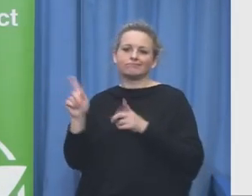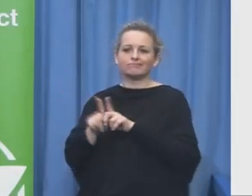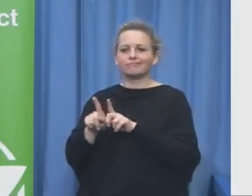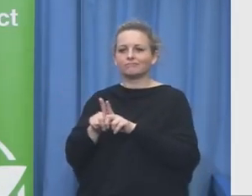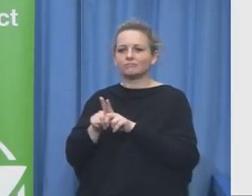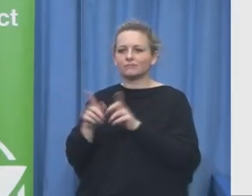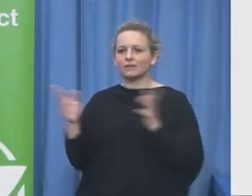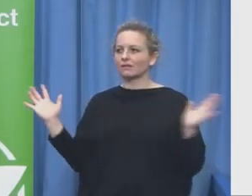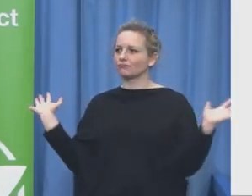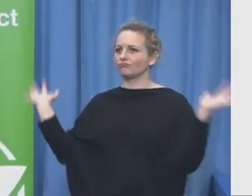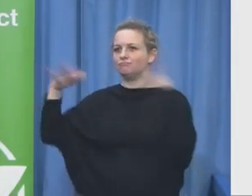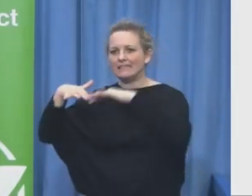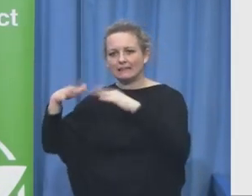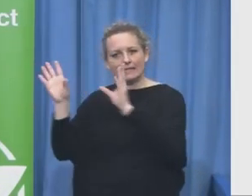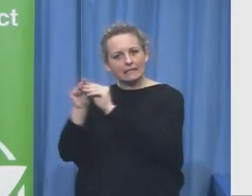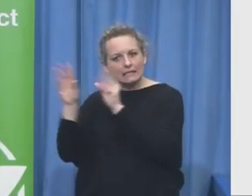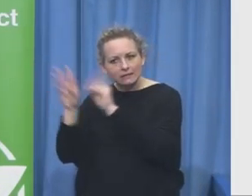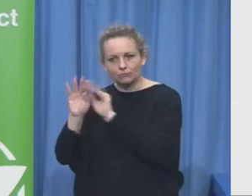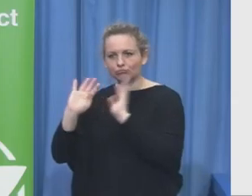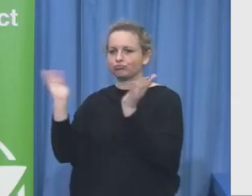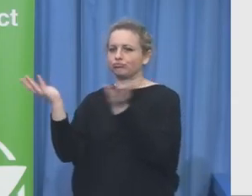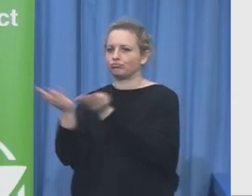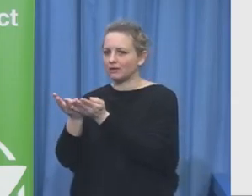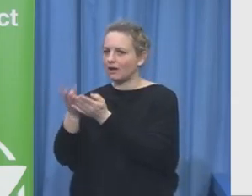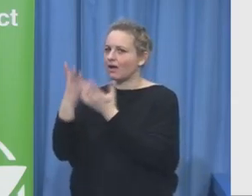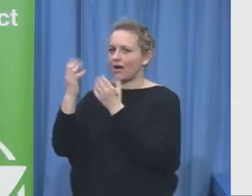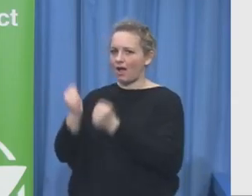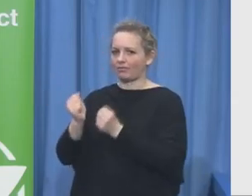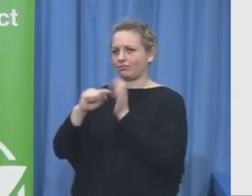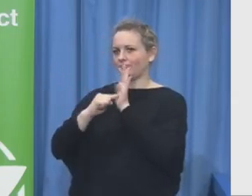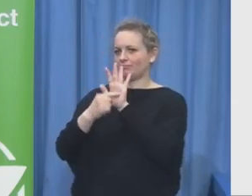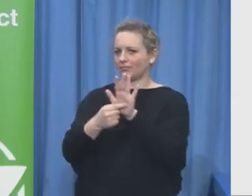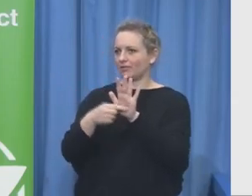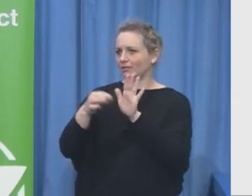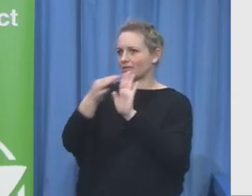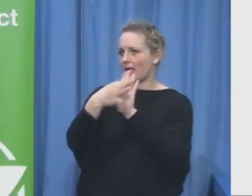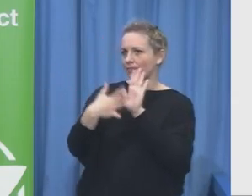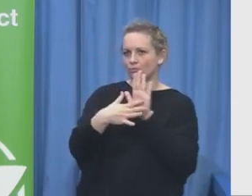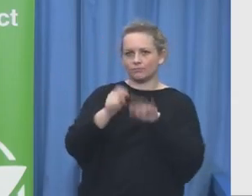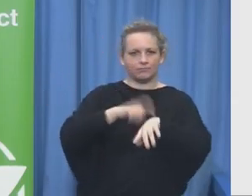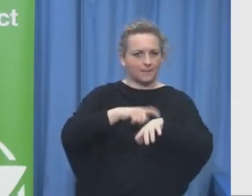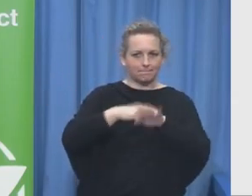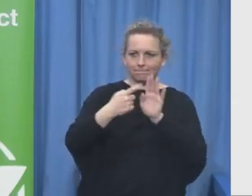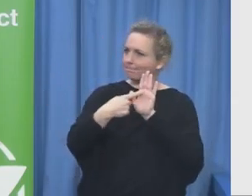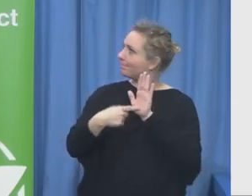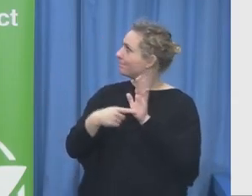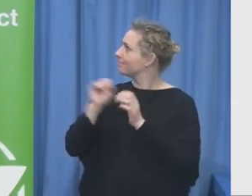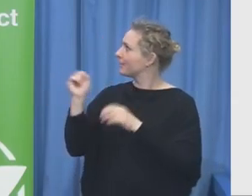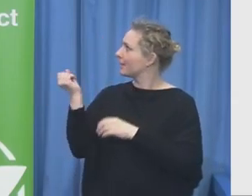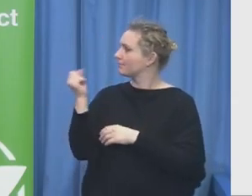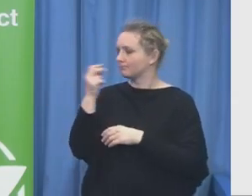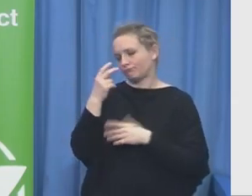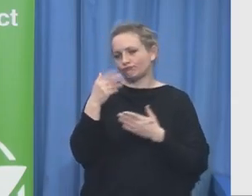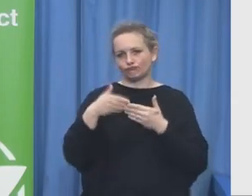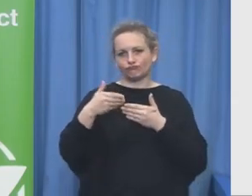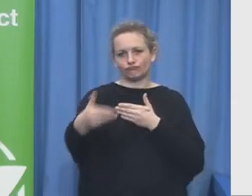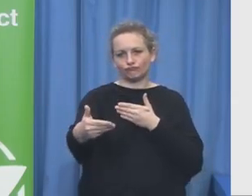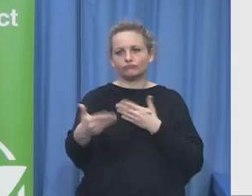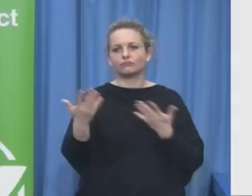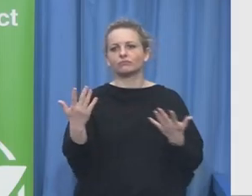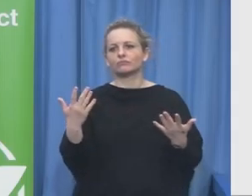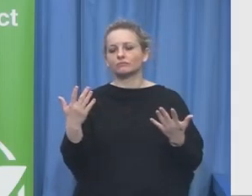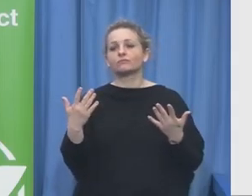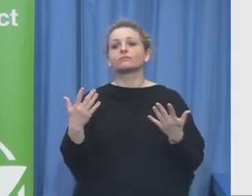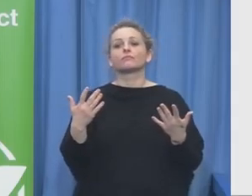ASIL foundation I mentioned earlier and I would like to try to close with that to say that program partnerships innovation